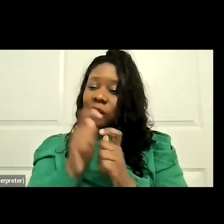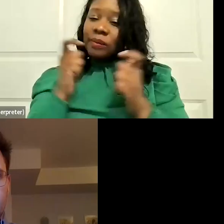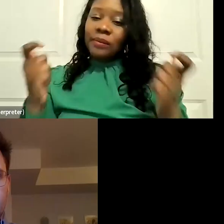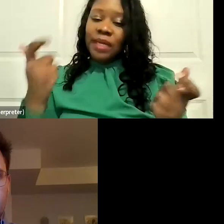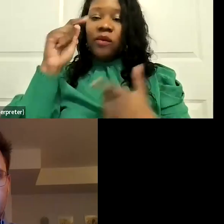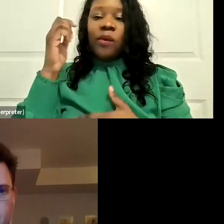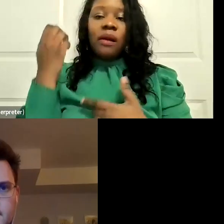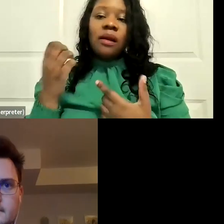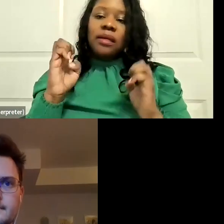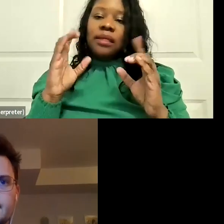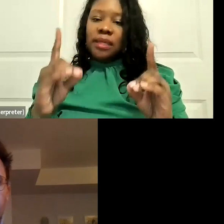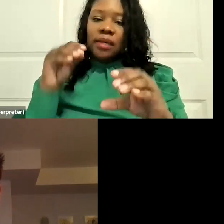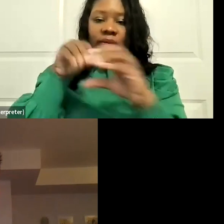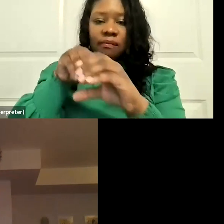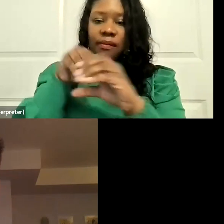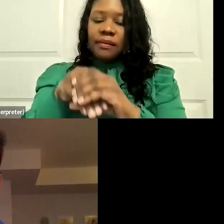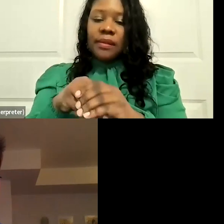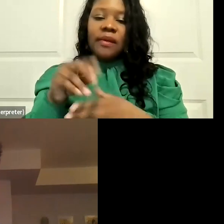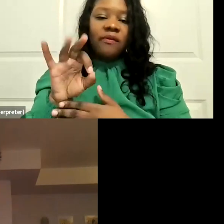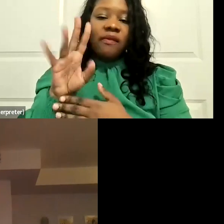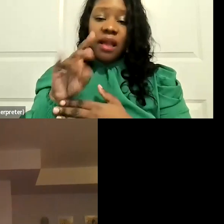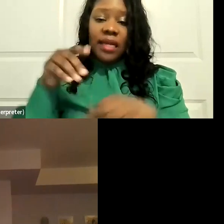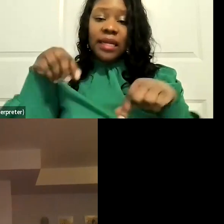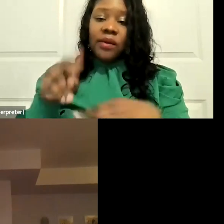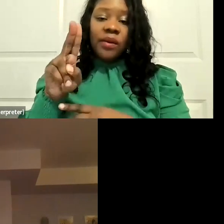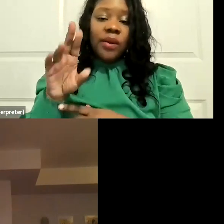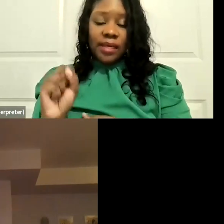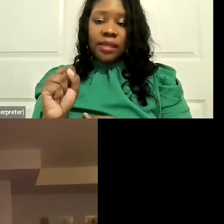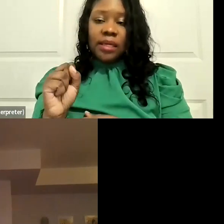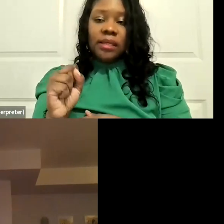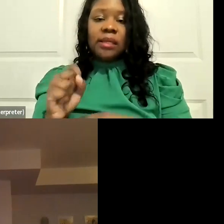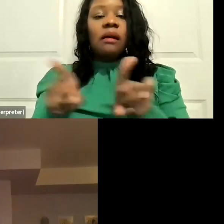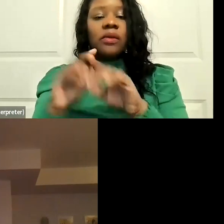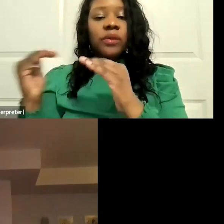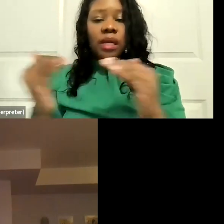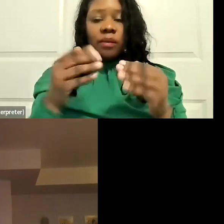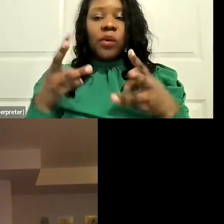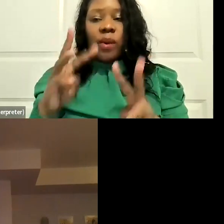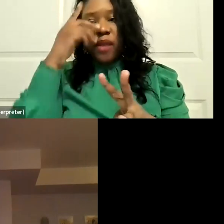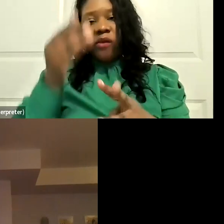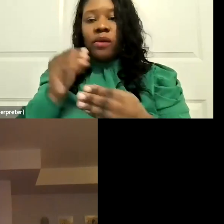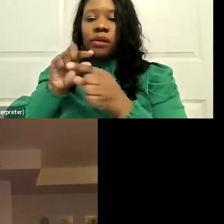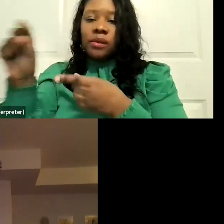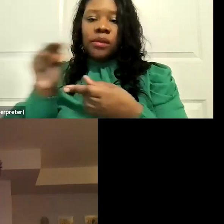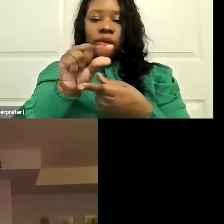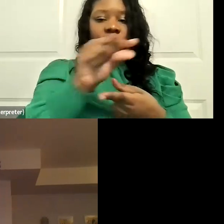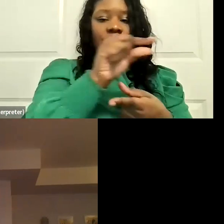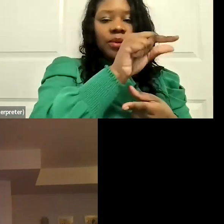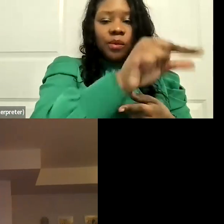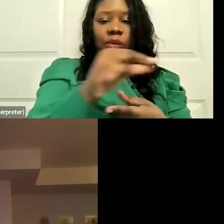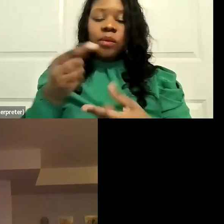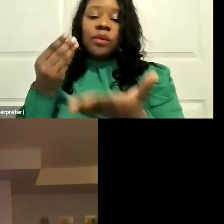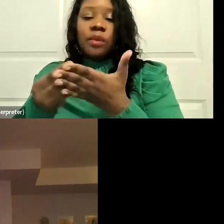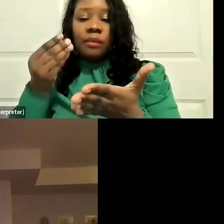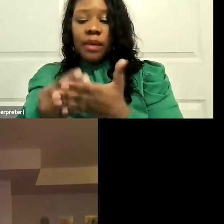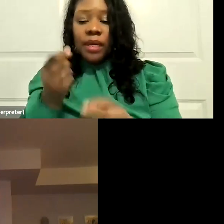States. There is an equity-weighted formula to the distribution of the funds. Funds will be distributed annually by the